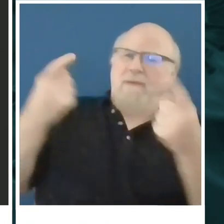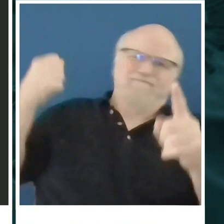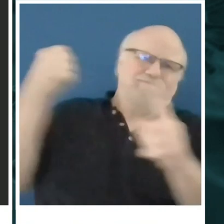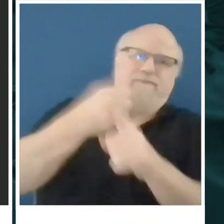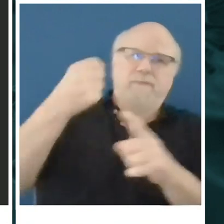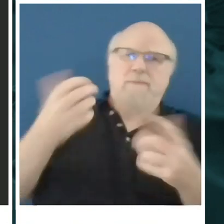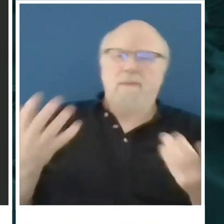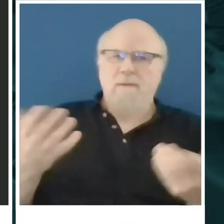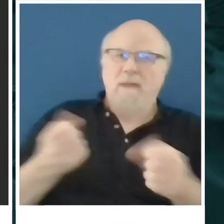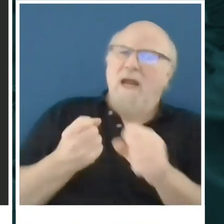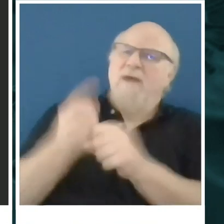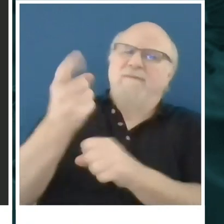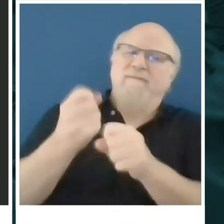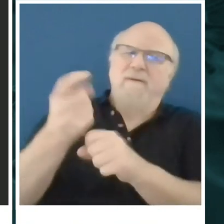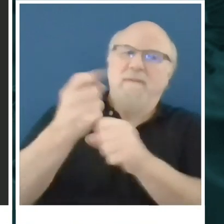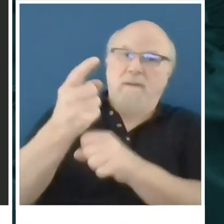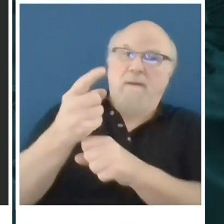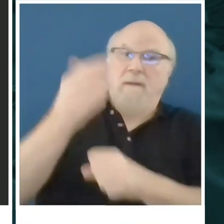March to the next?